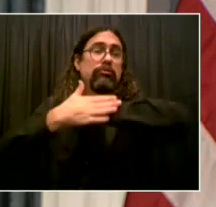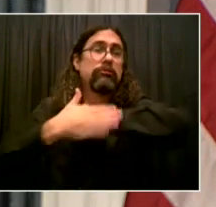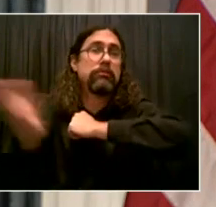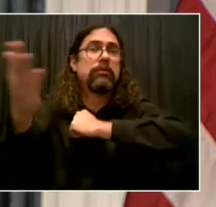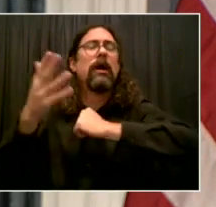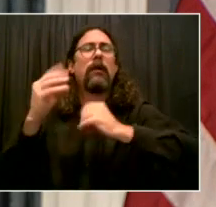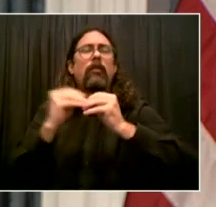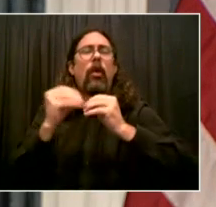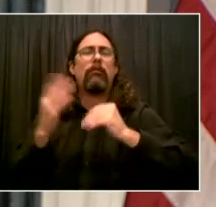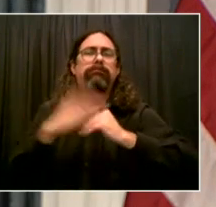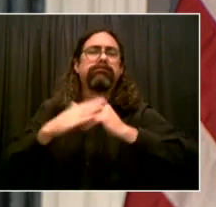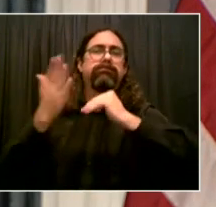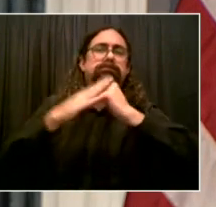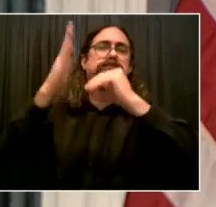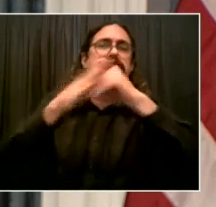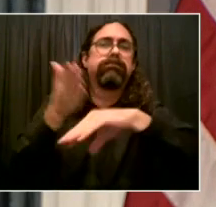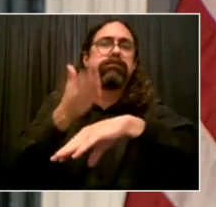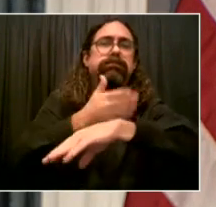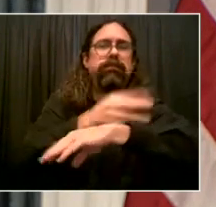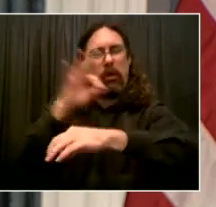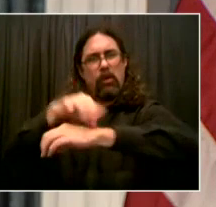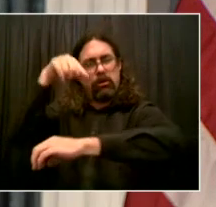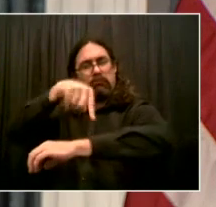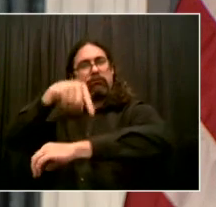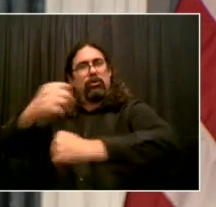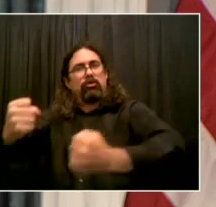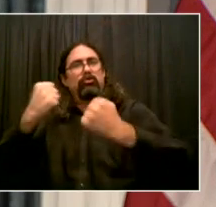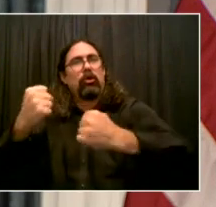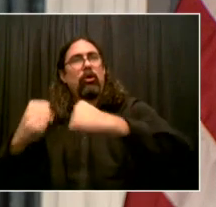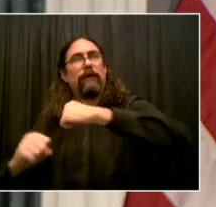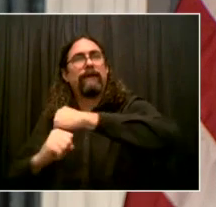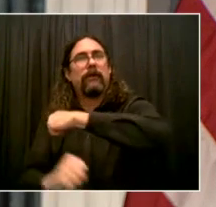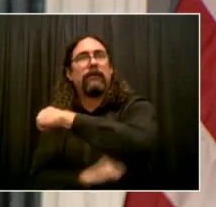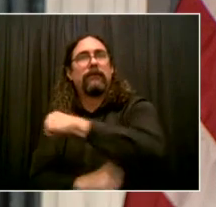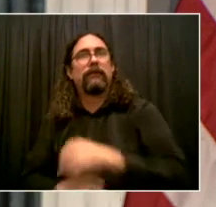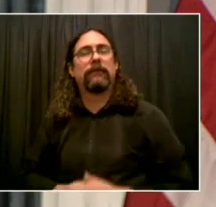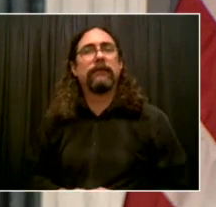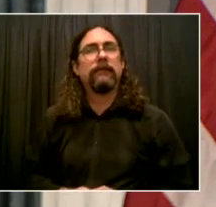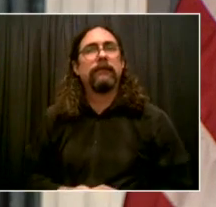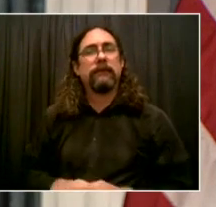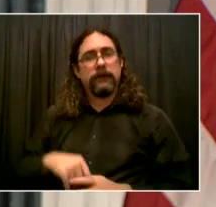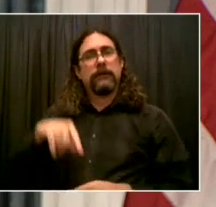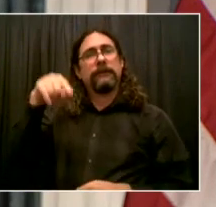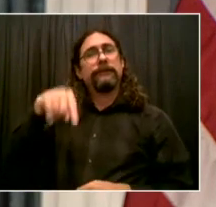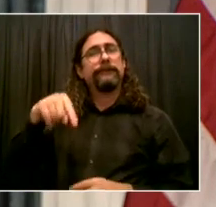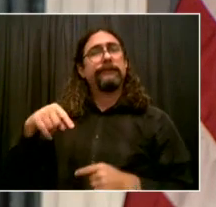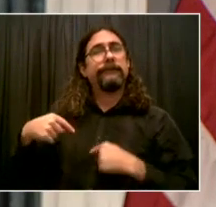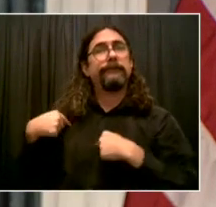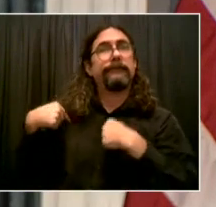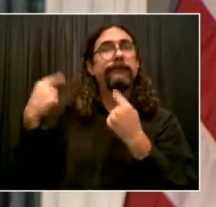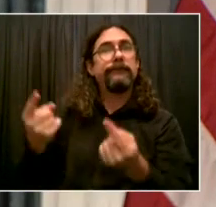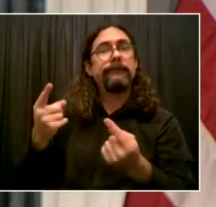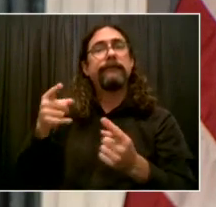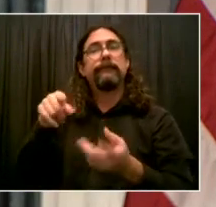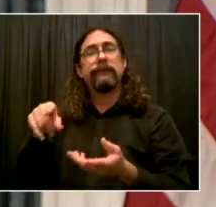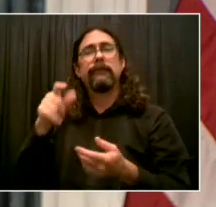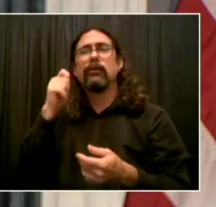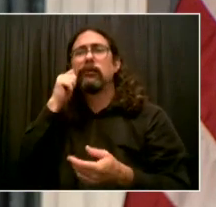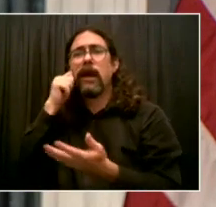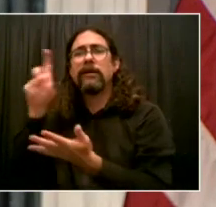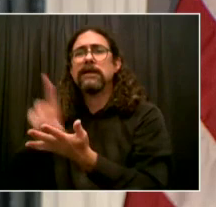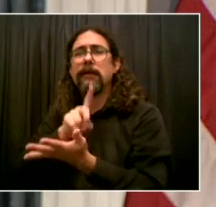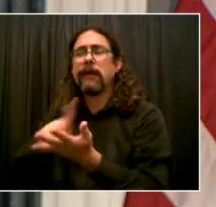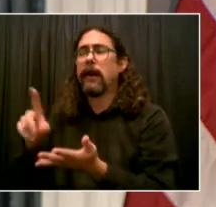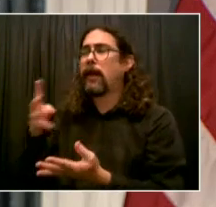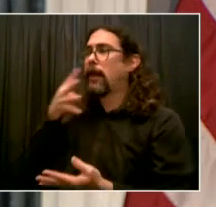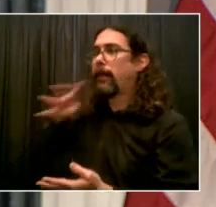structural racism, it is clear that the solution lies in the strength of our communities. We have seen this time and again during